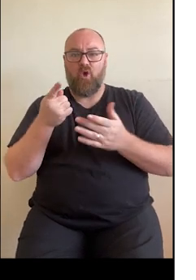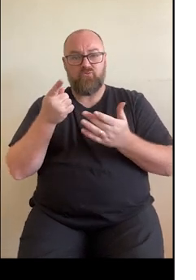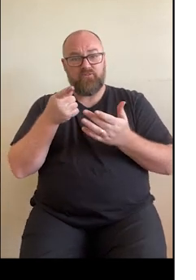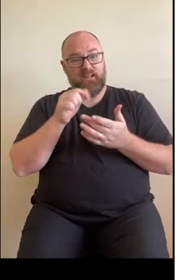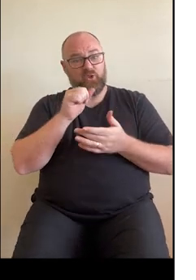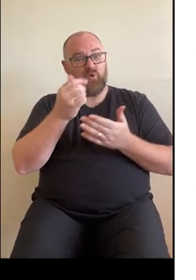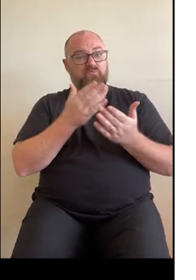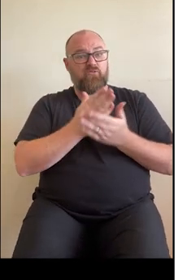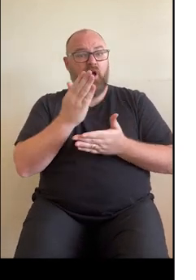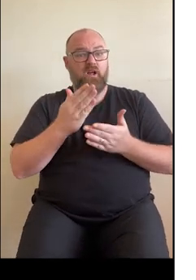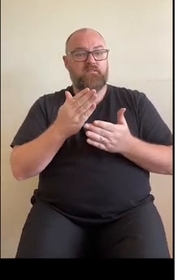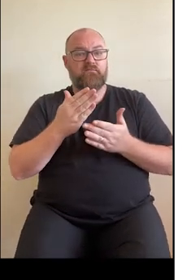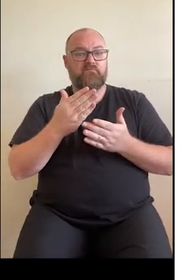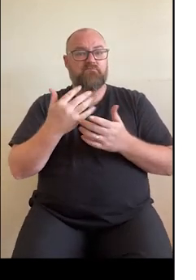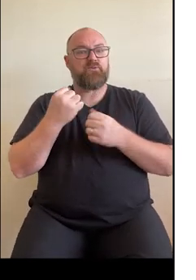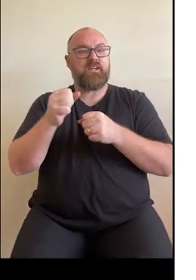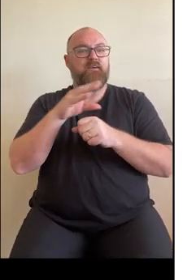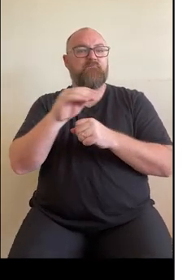by law.